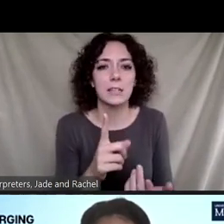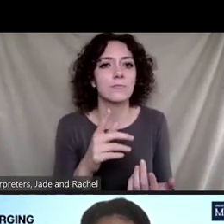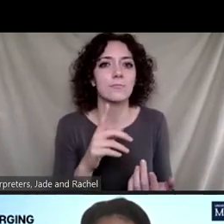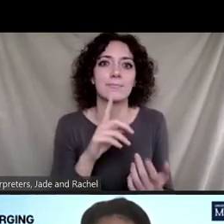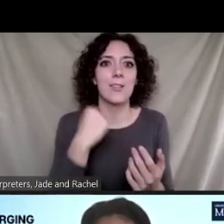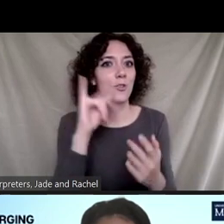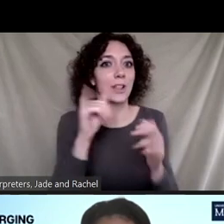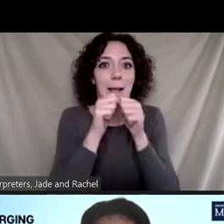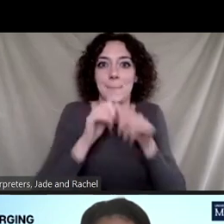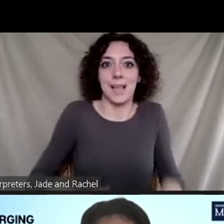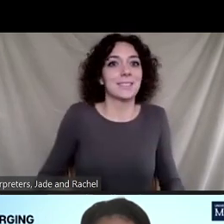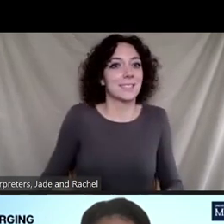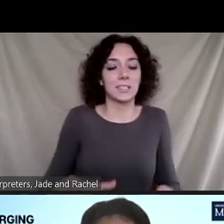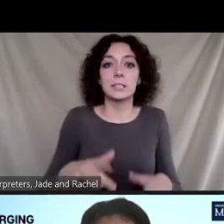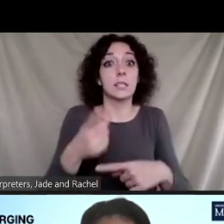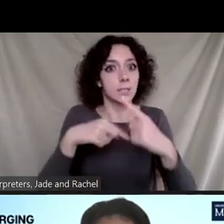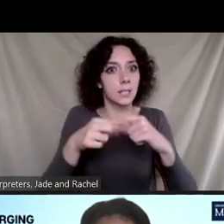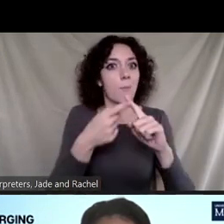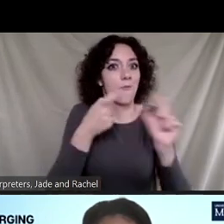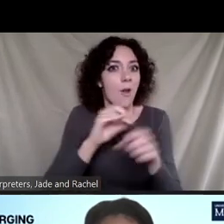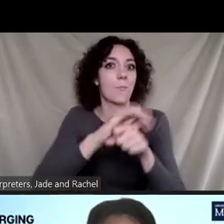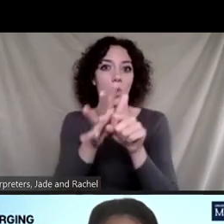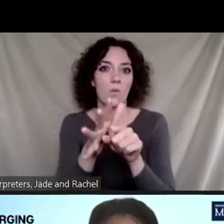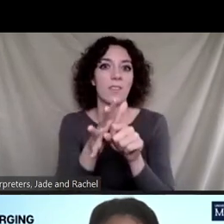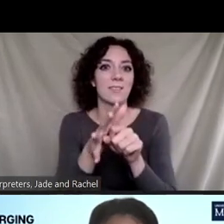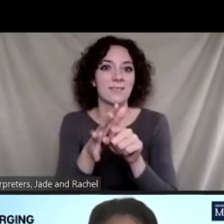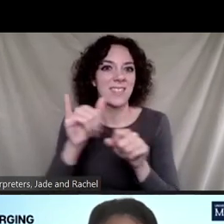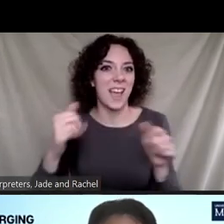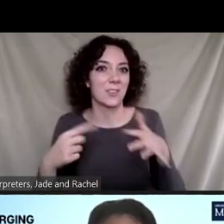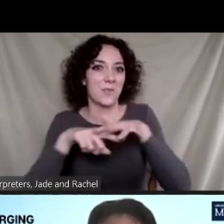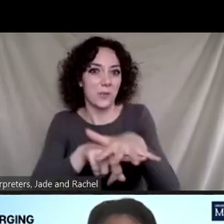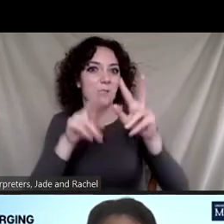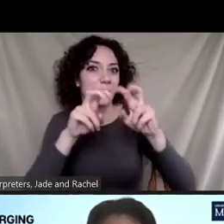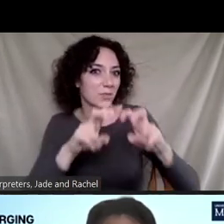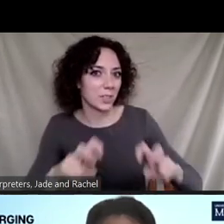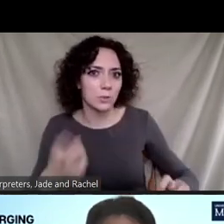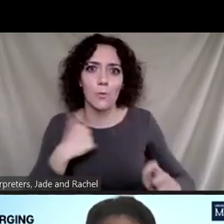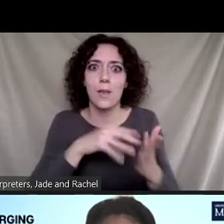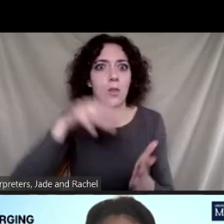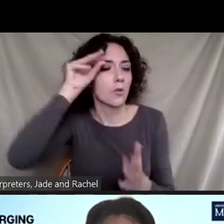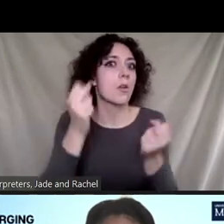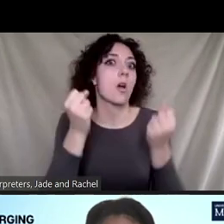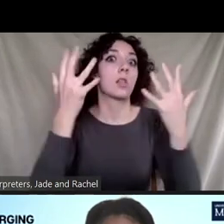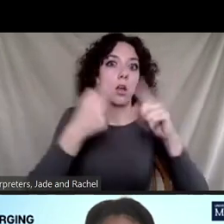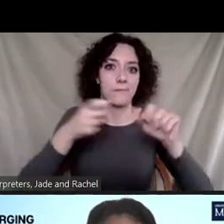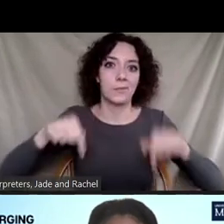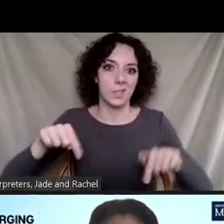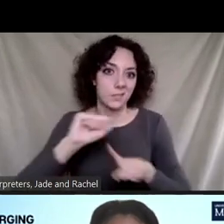disguise that are coming out of COVID and it's, um, it's, we're learning a lot from this.